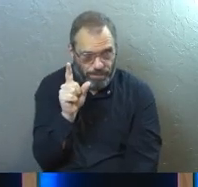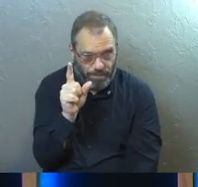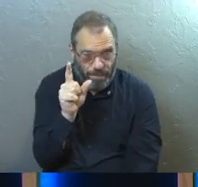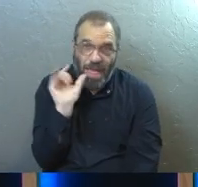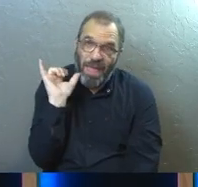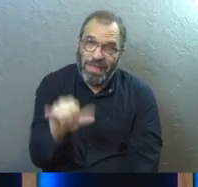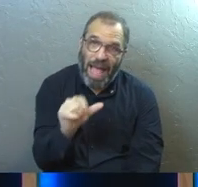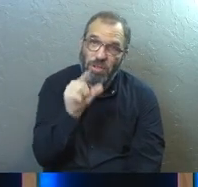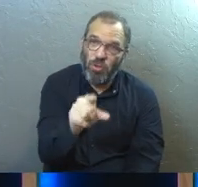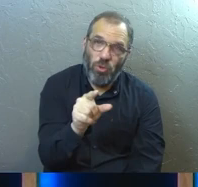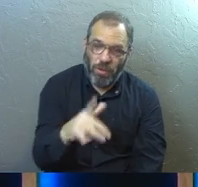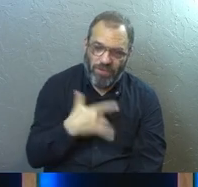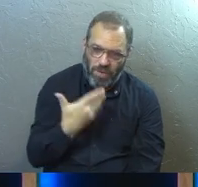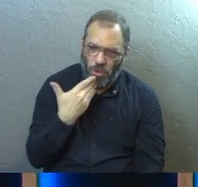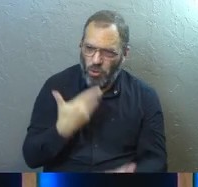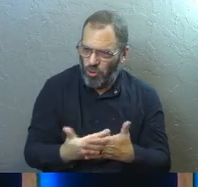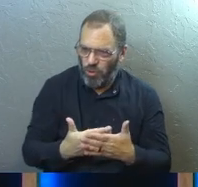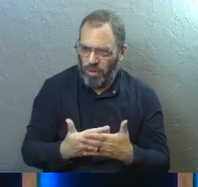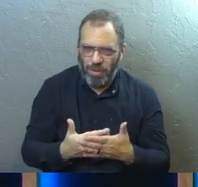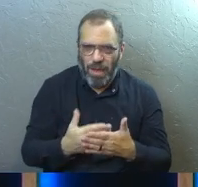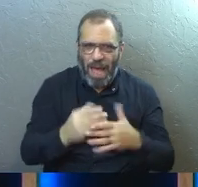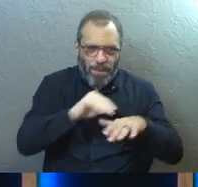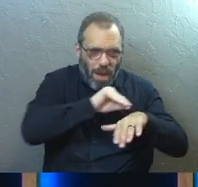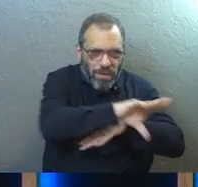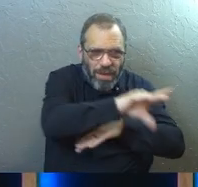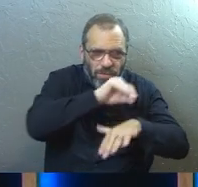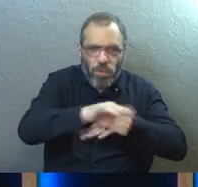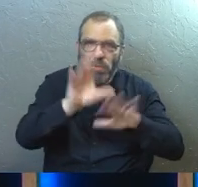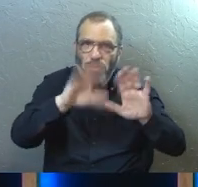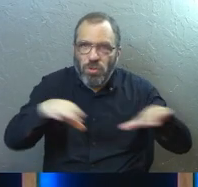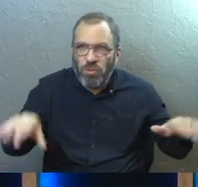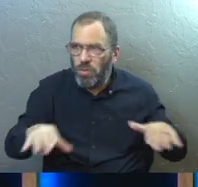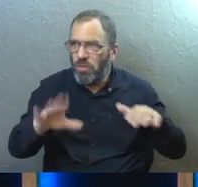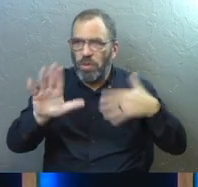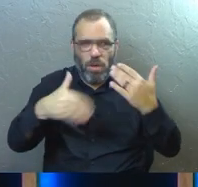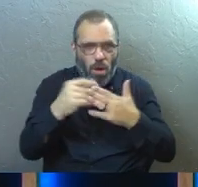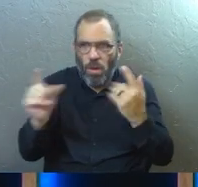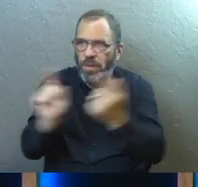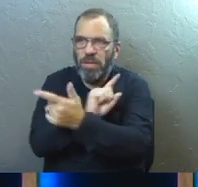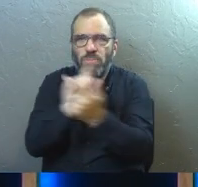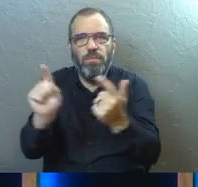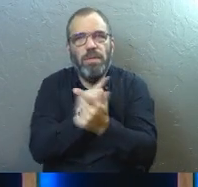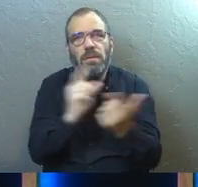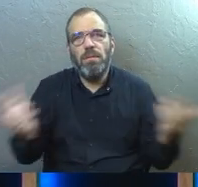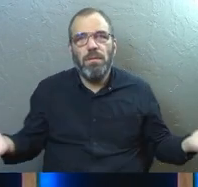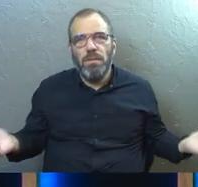And that's the part we can feel good about passing on to our kids and everybody else.